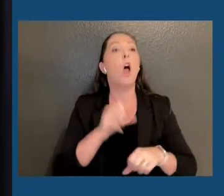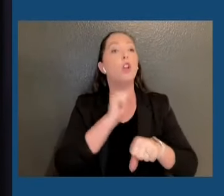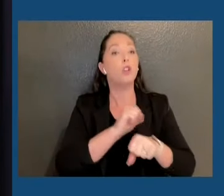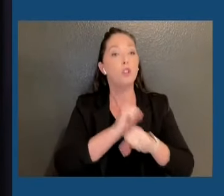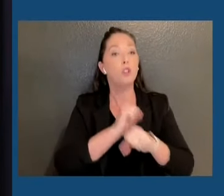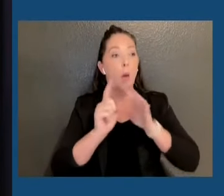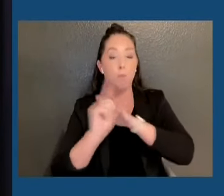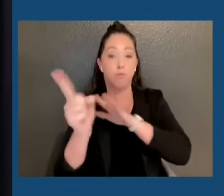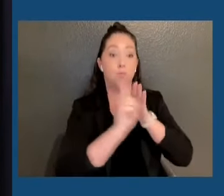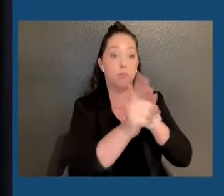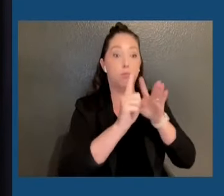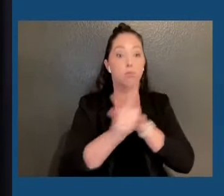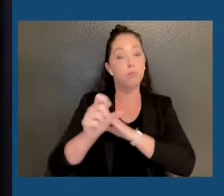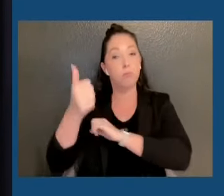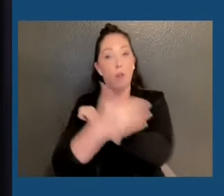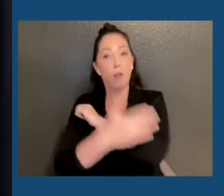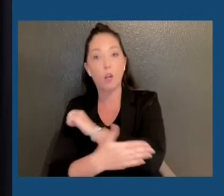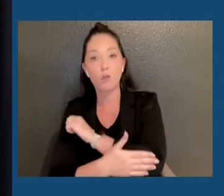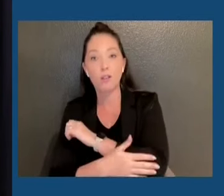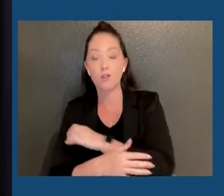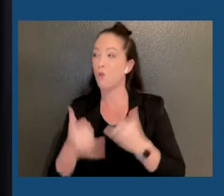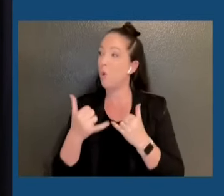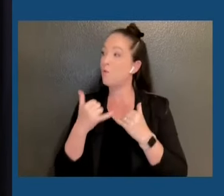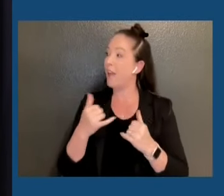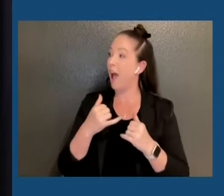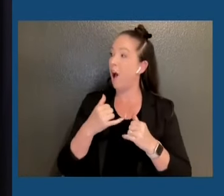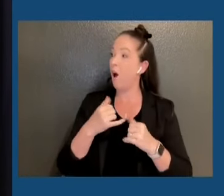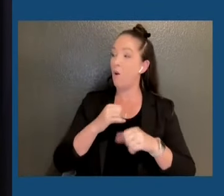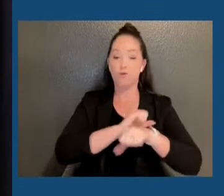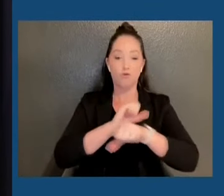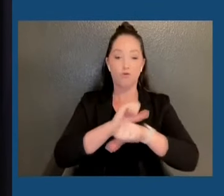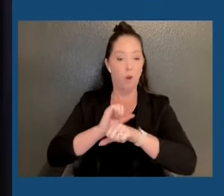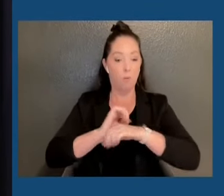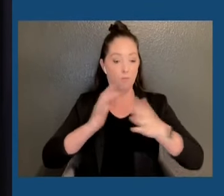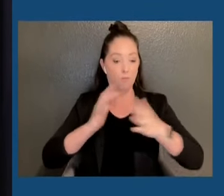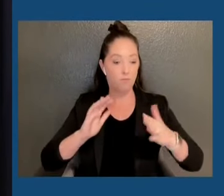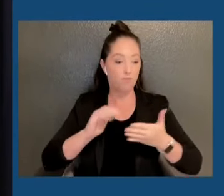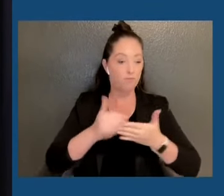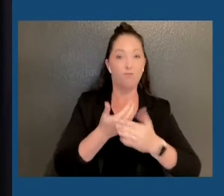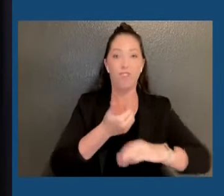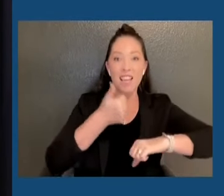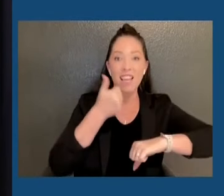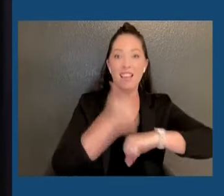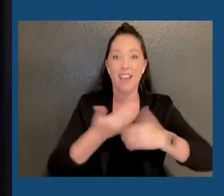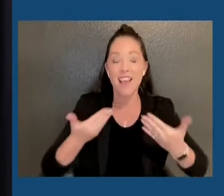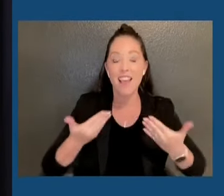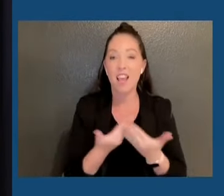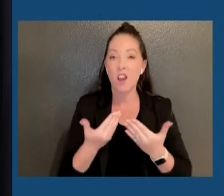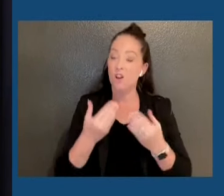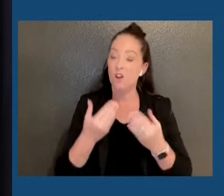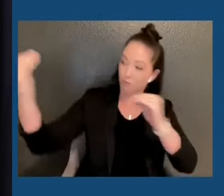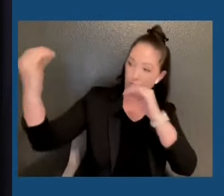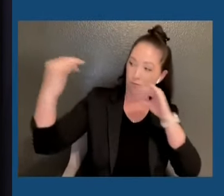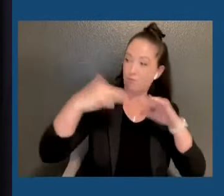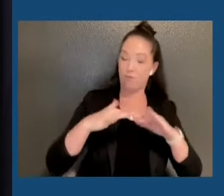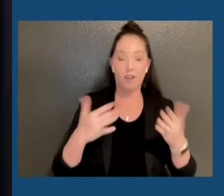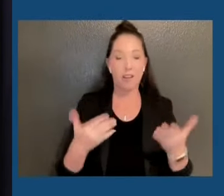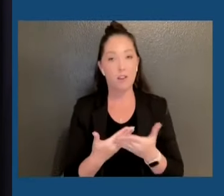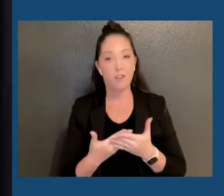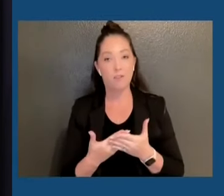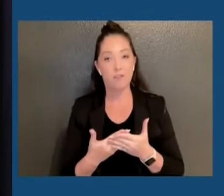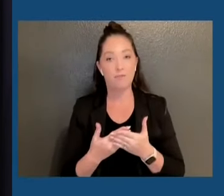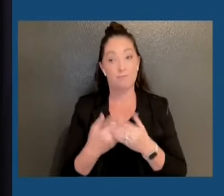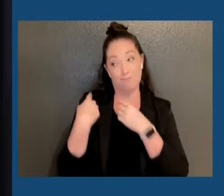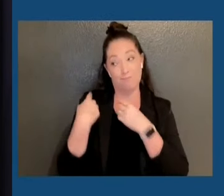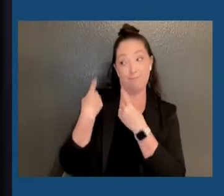creating a new revolution, bringing more jobs back from places like China. All of this just in the last few years since I took office.